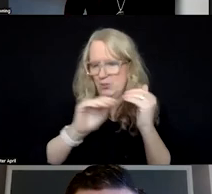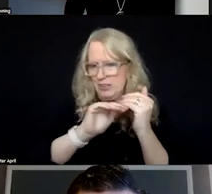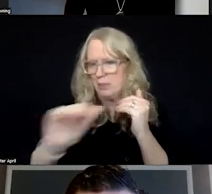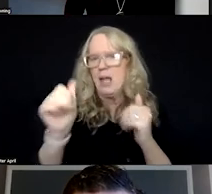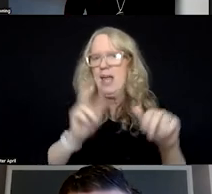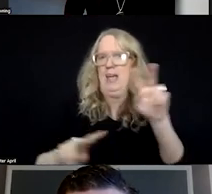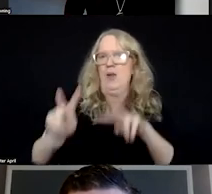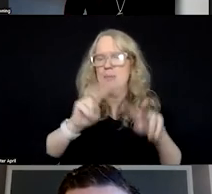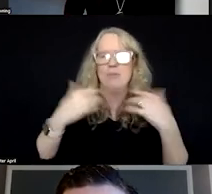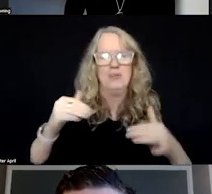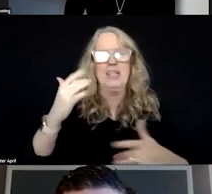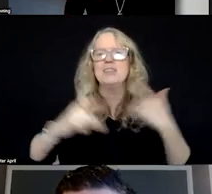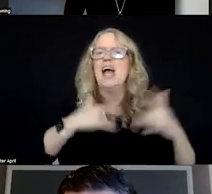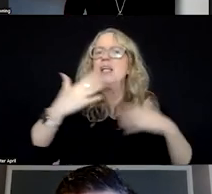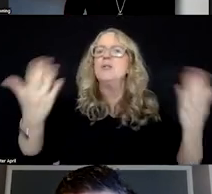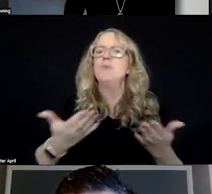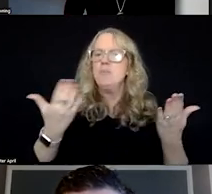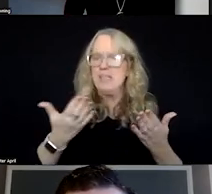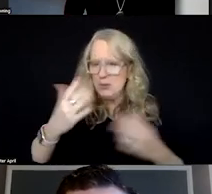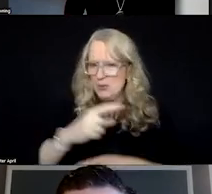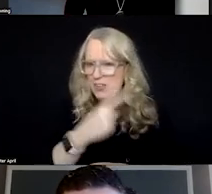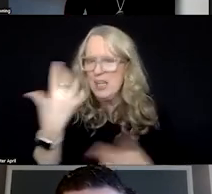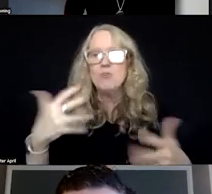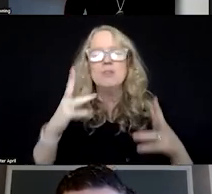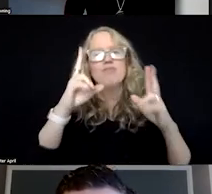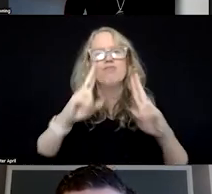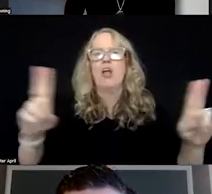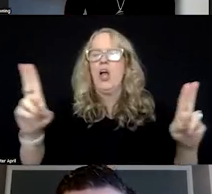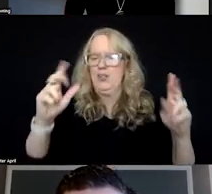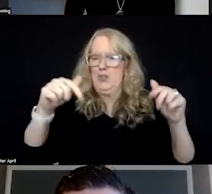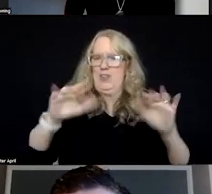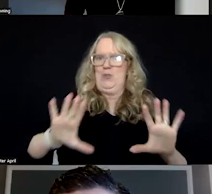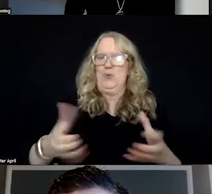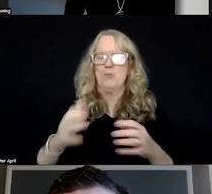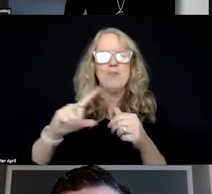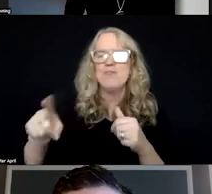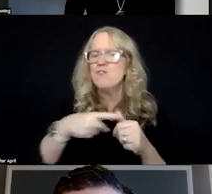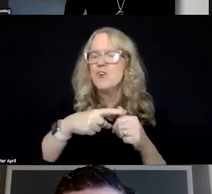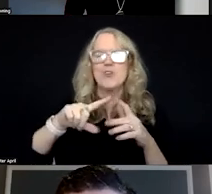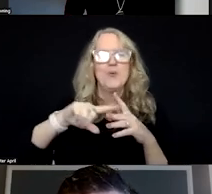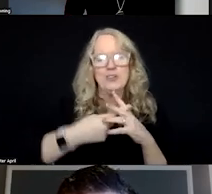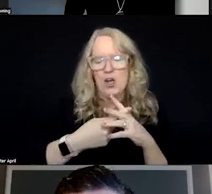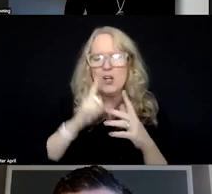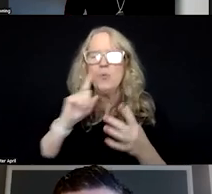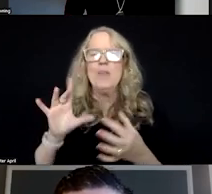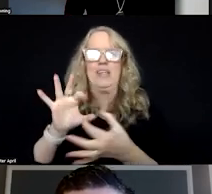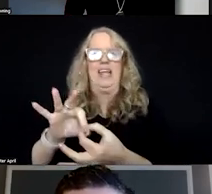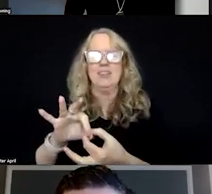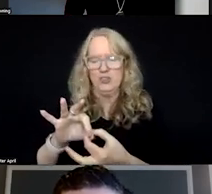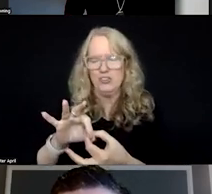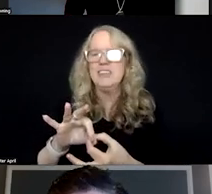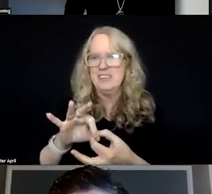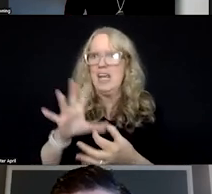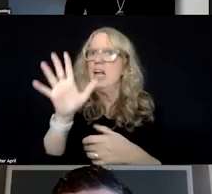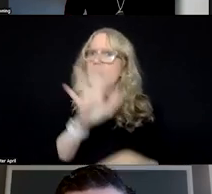So excited to be here today. It's been an honor to be a part of this group. One of the first things as I started with Connections and been around